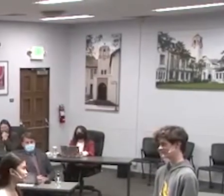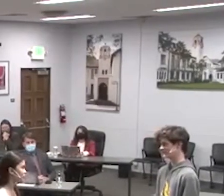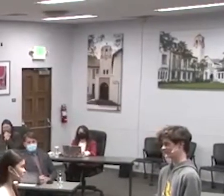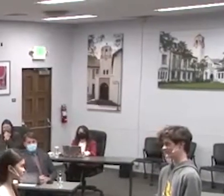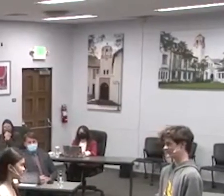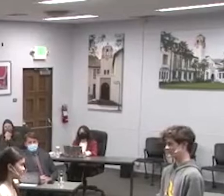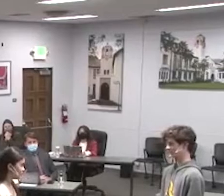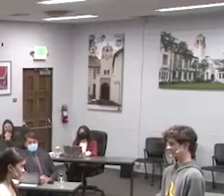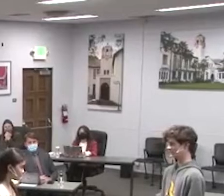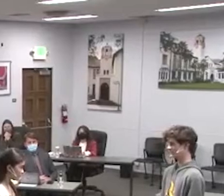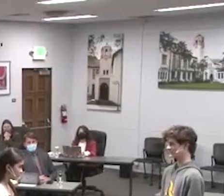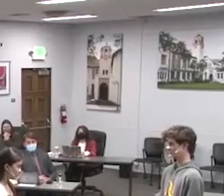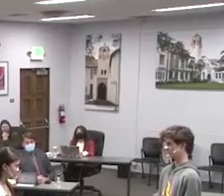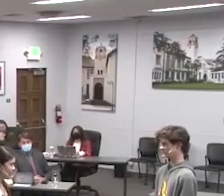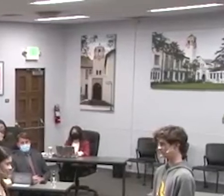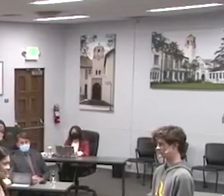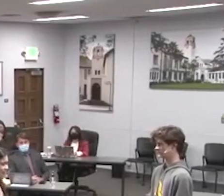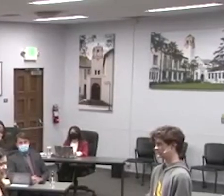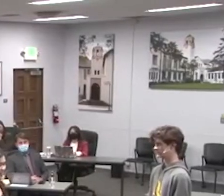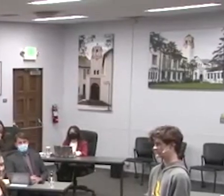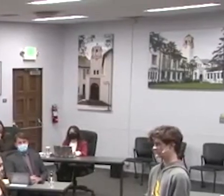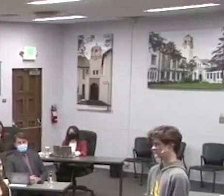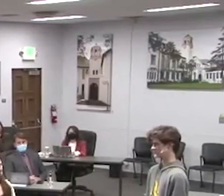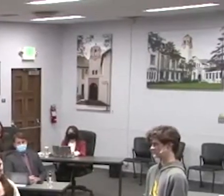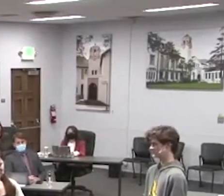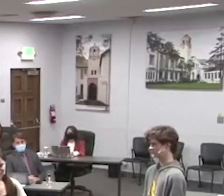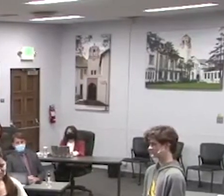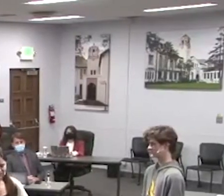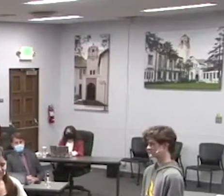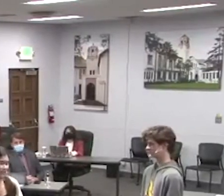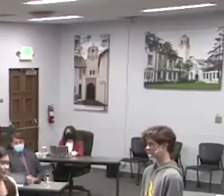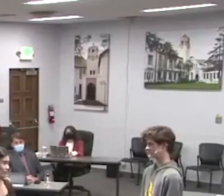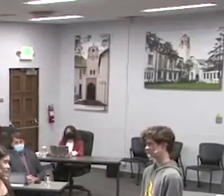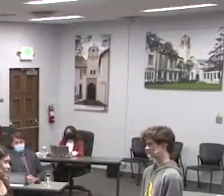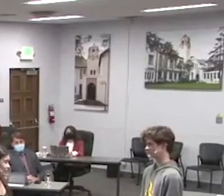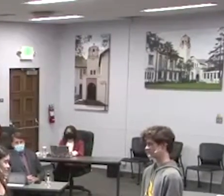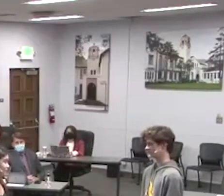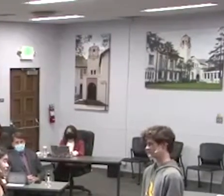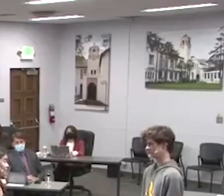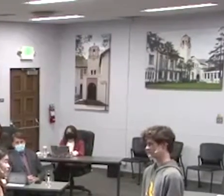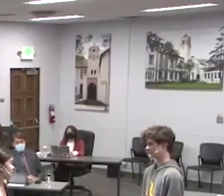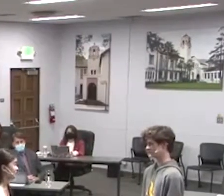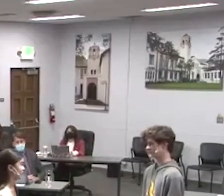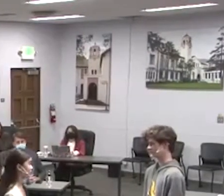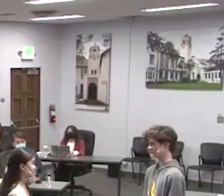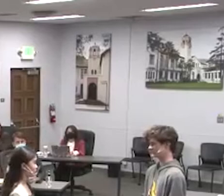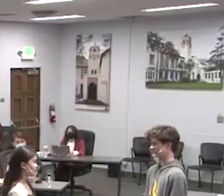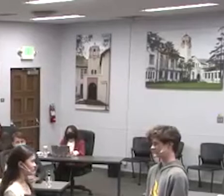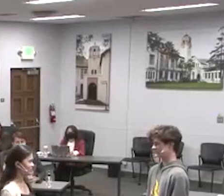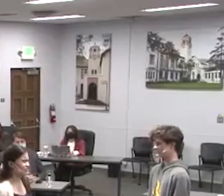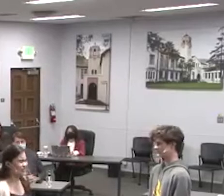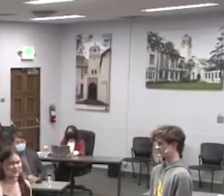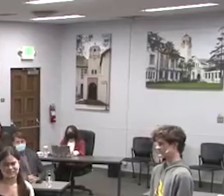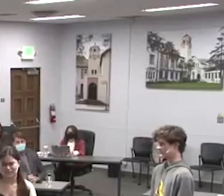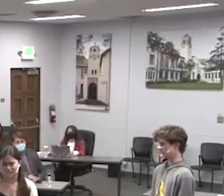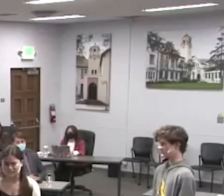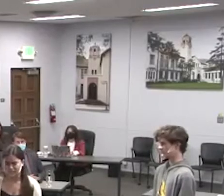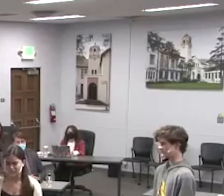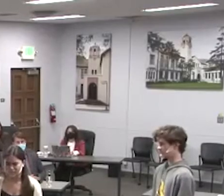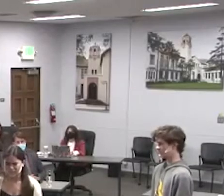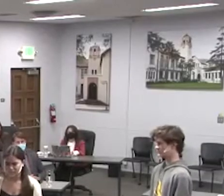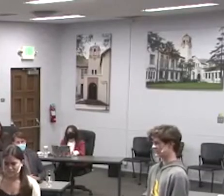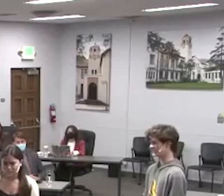whole change that's come over you in the past year and i'm sorry if that hurts your feelings but i've got to tell the truth and shame the devil